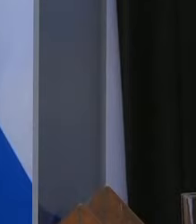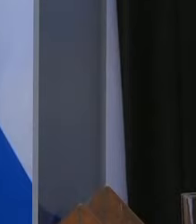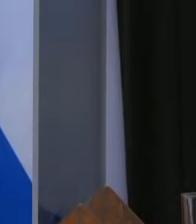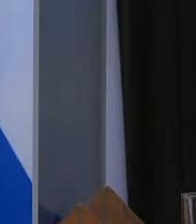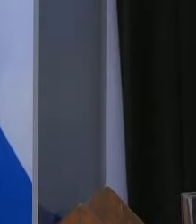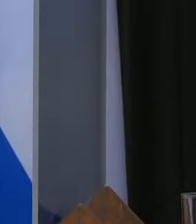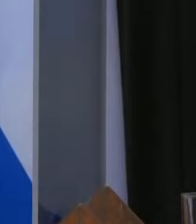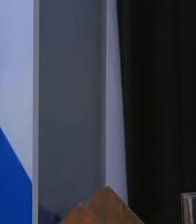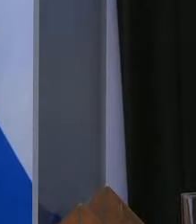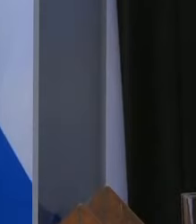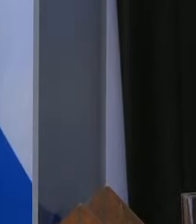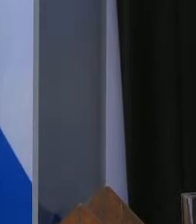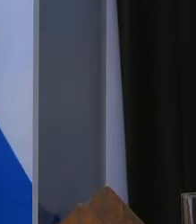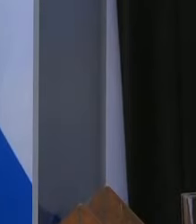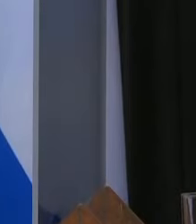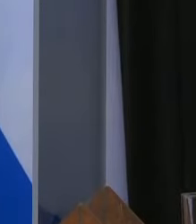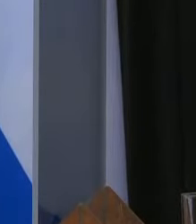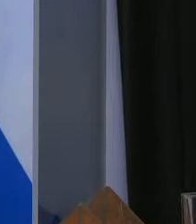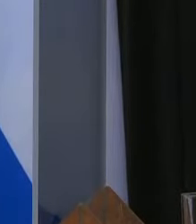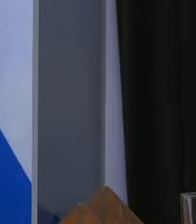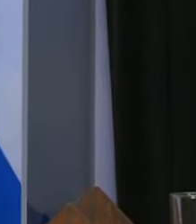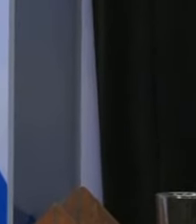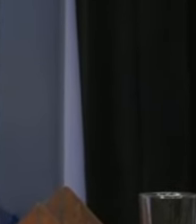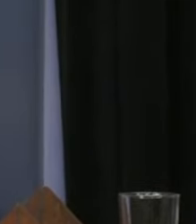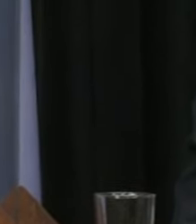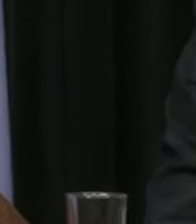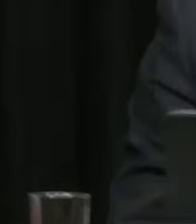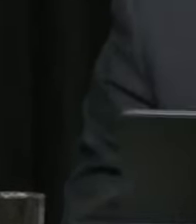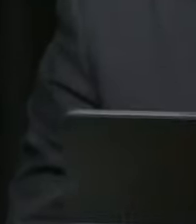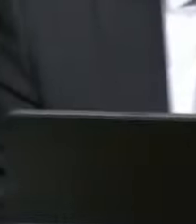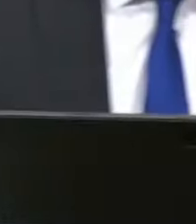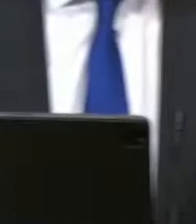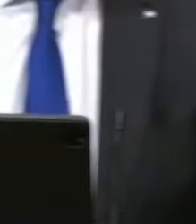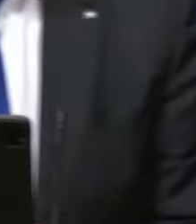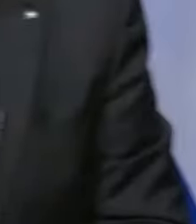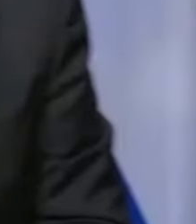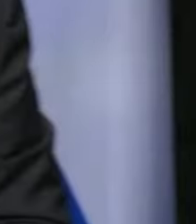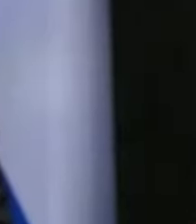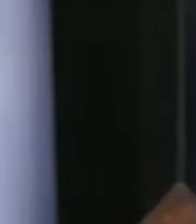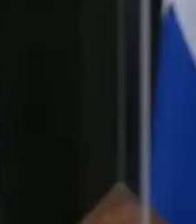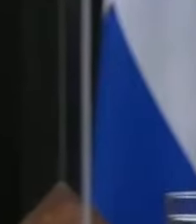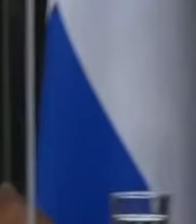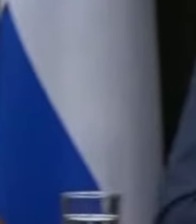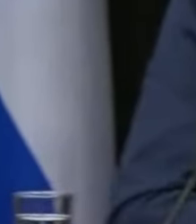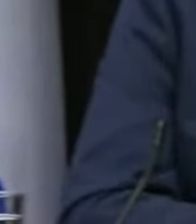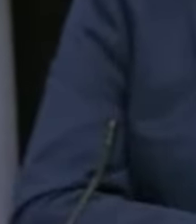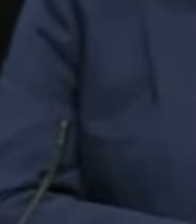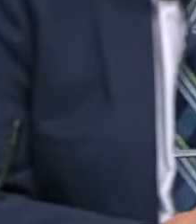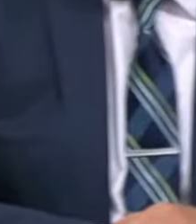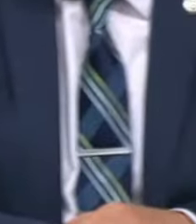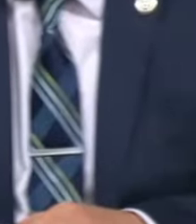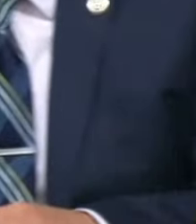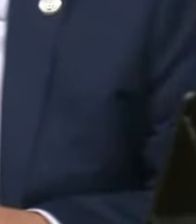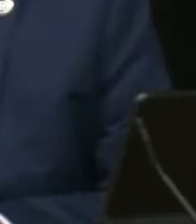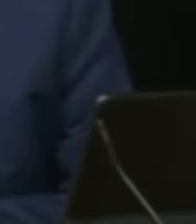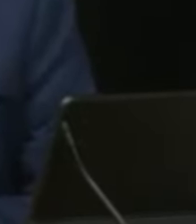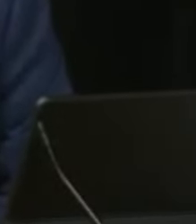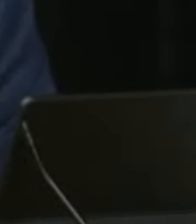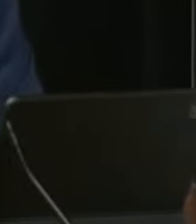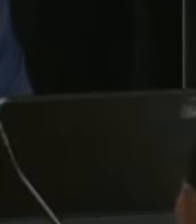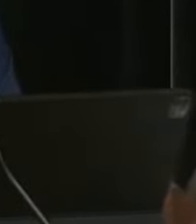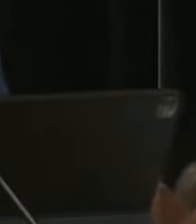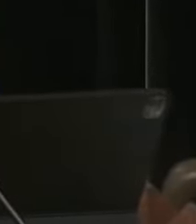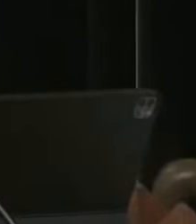All I can all I can add to all these comments since we're going to work with the uh with this on the service and the the